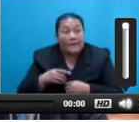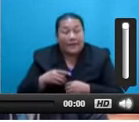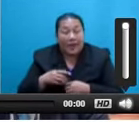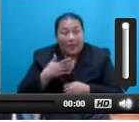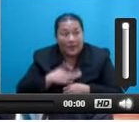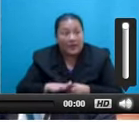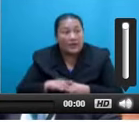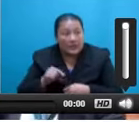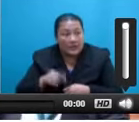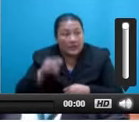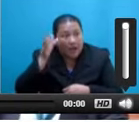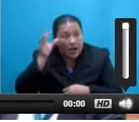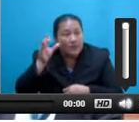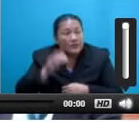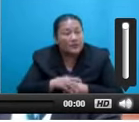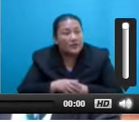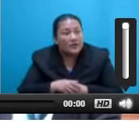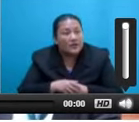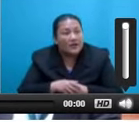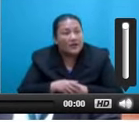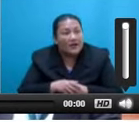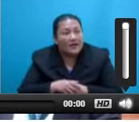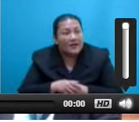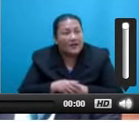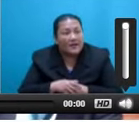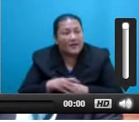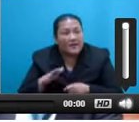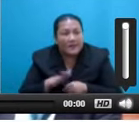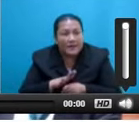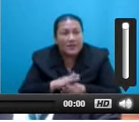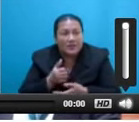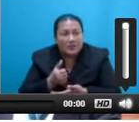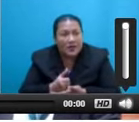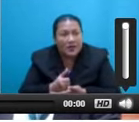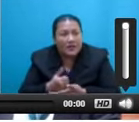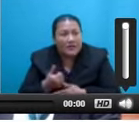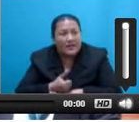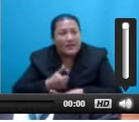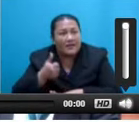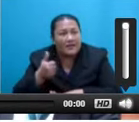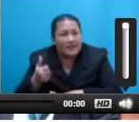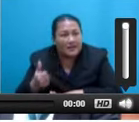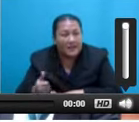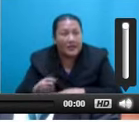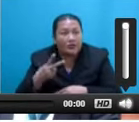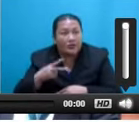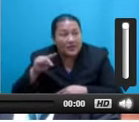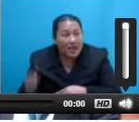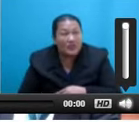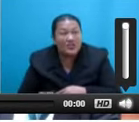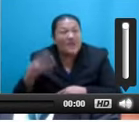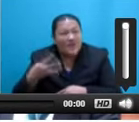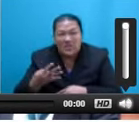and not to a handsome mandate last year by its Government as it was in 2014 remains unfulfilled